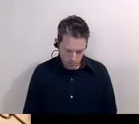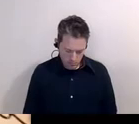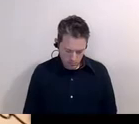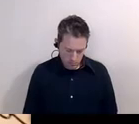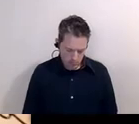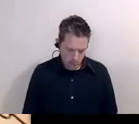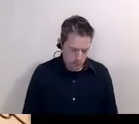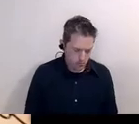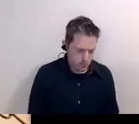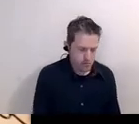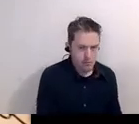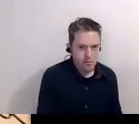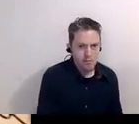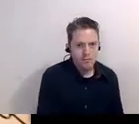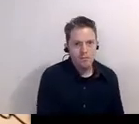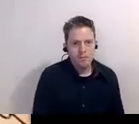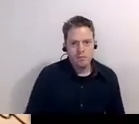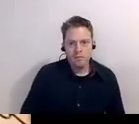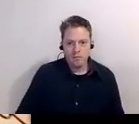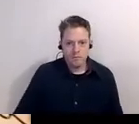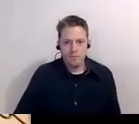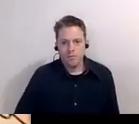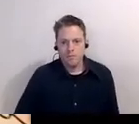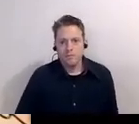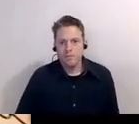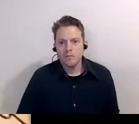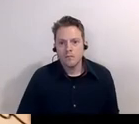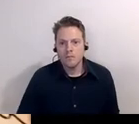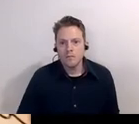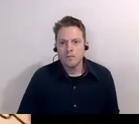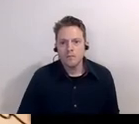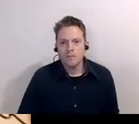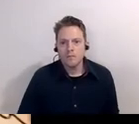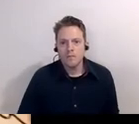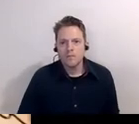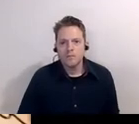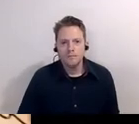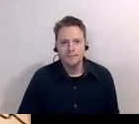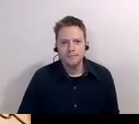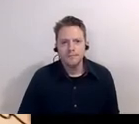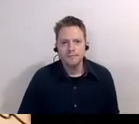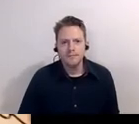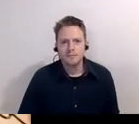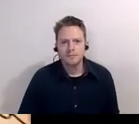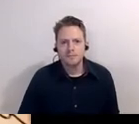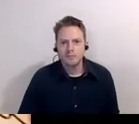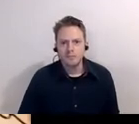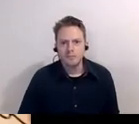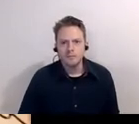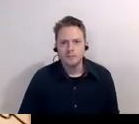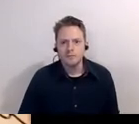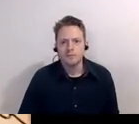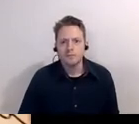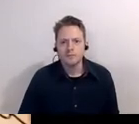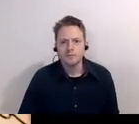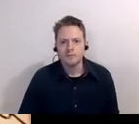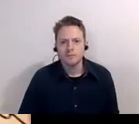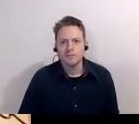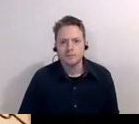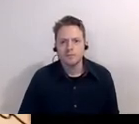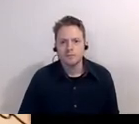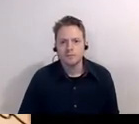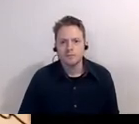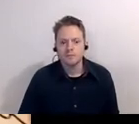so take that to your next cocktail party durham had the tallest office building in the state uh in